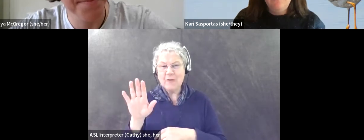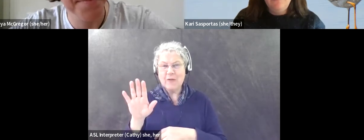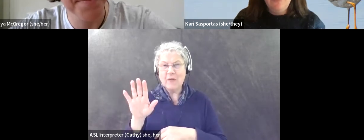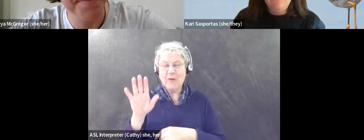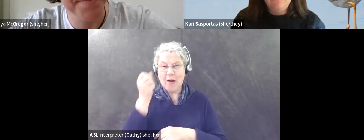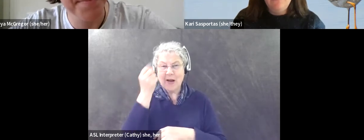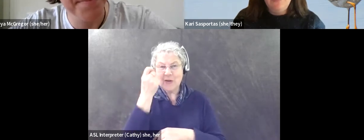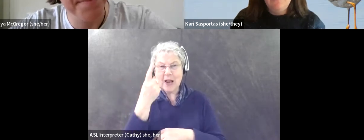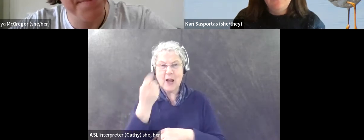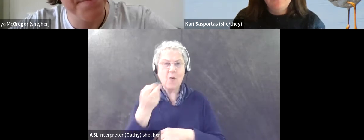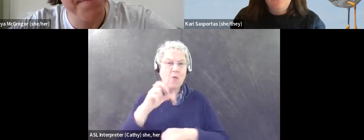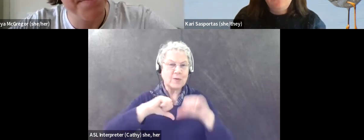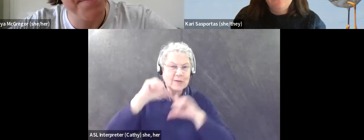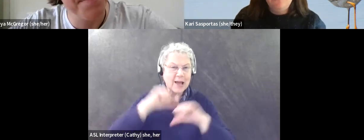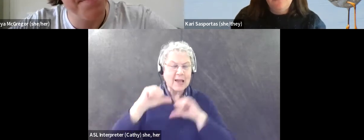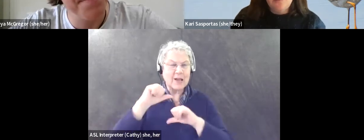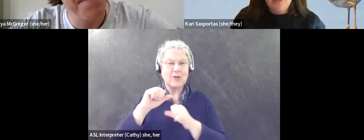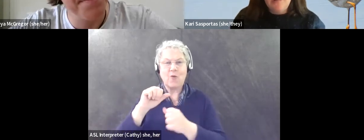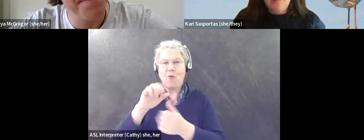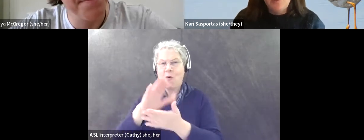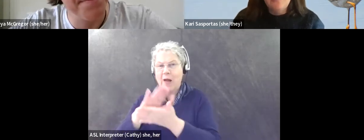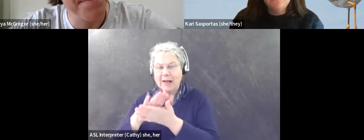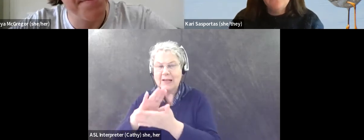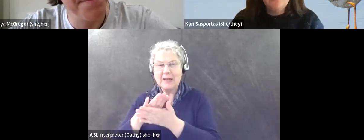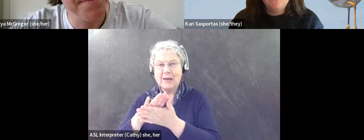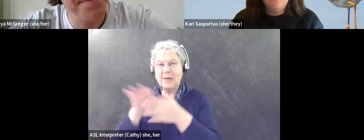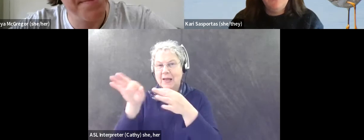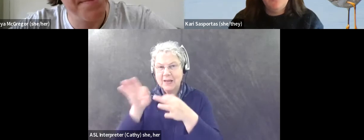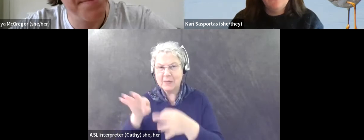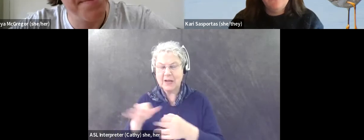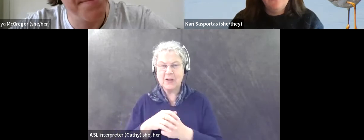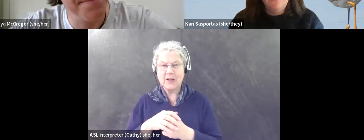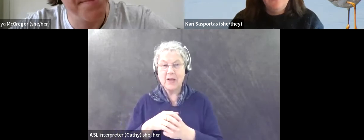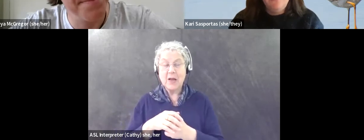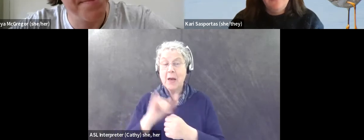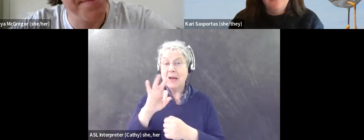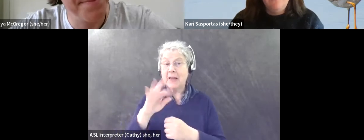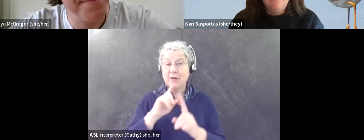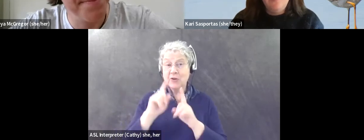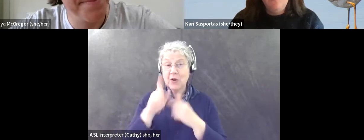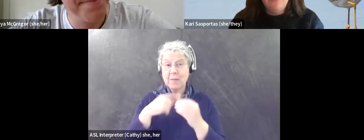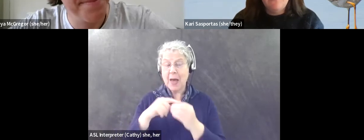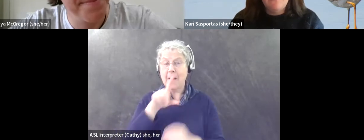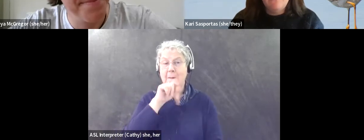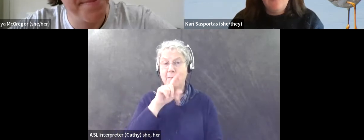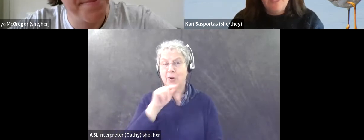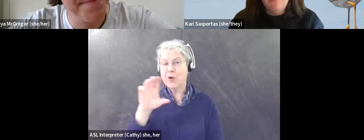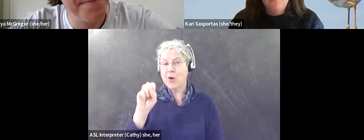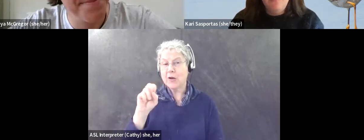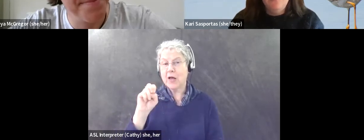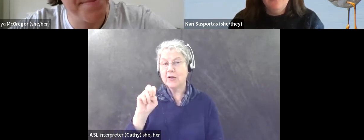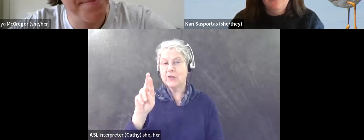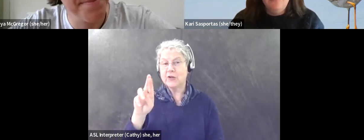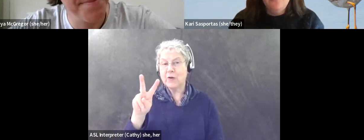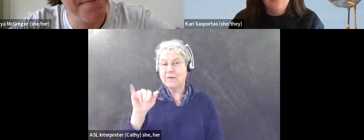Um, it, it, to me, it's, if we're talking about bird conservation, it's about the birds. Um, no matter how